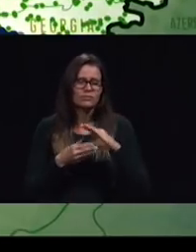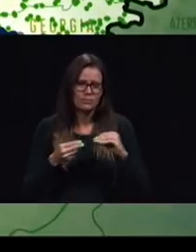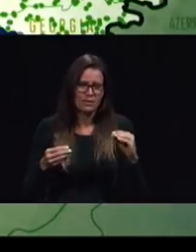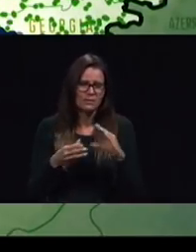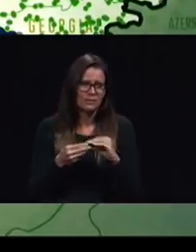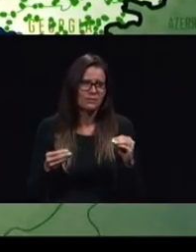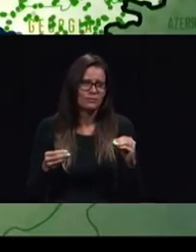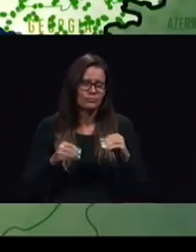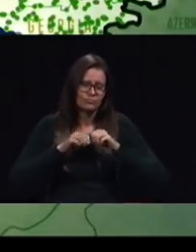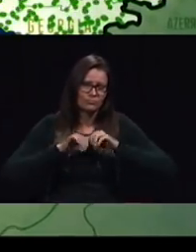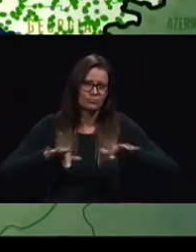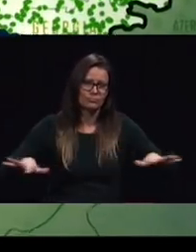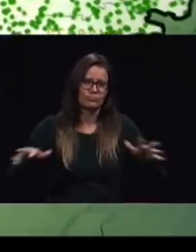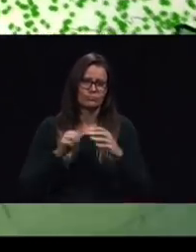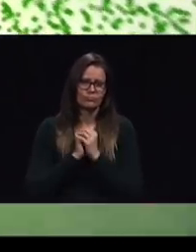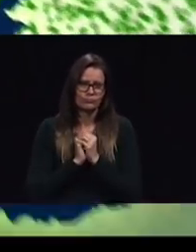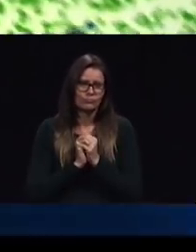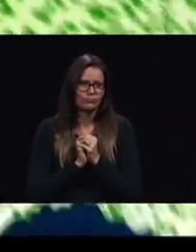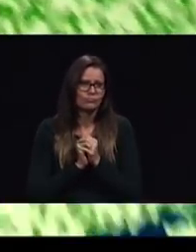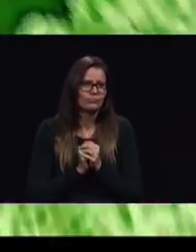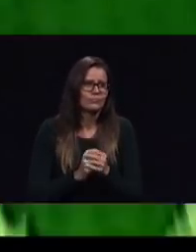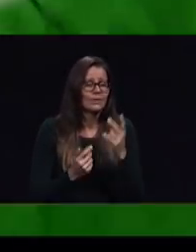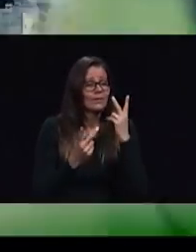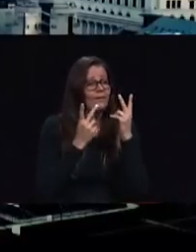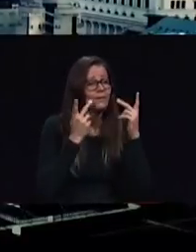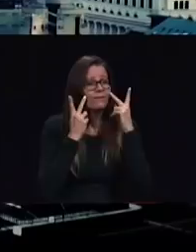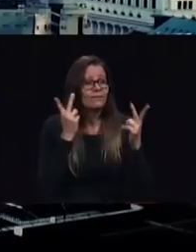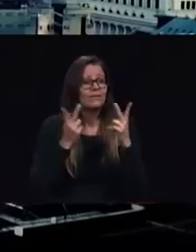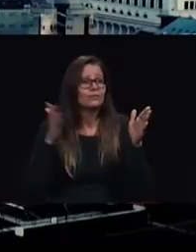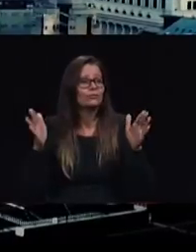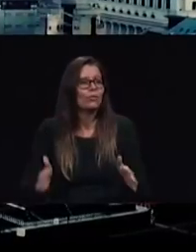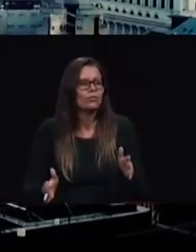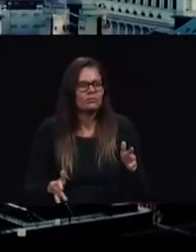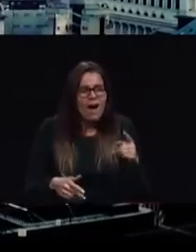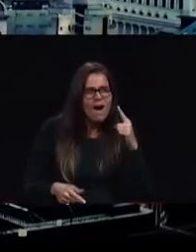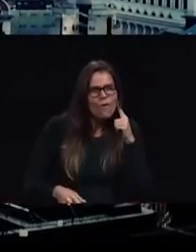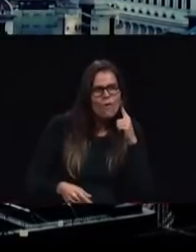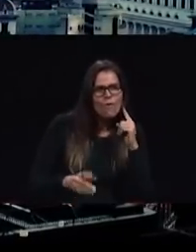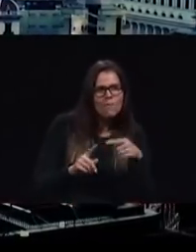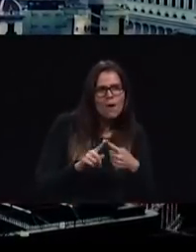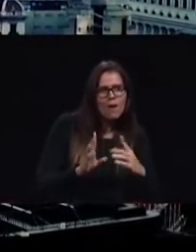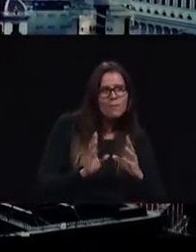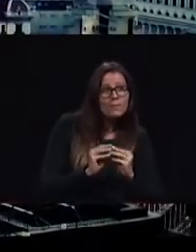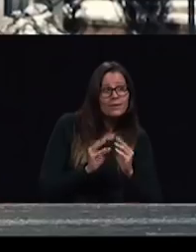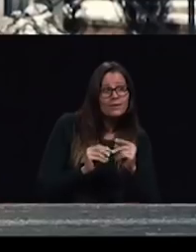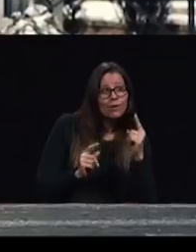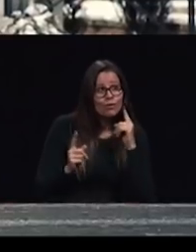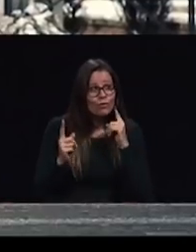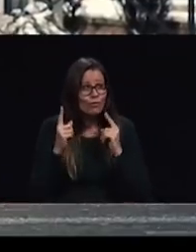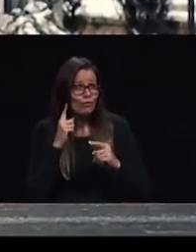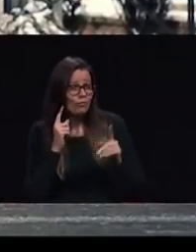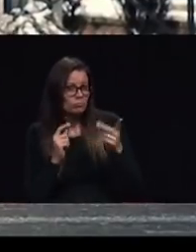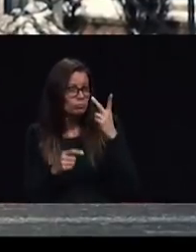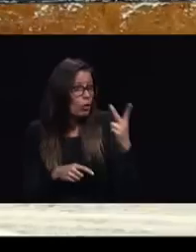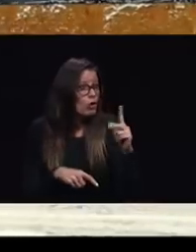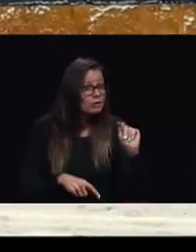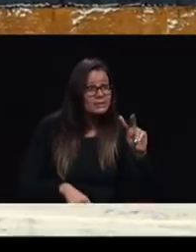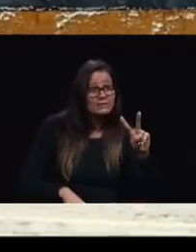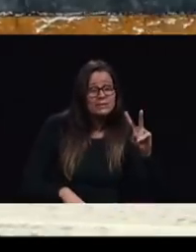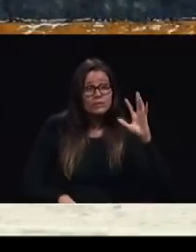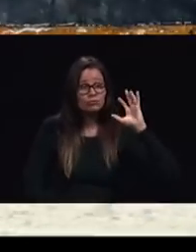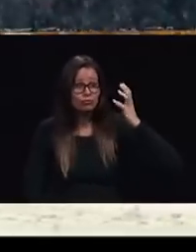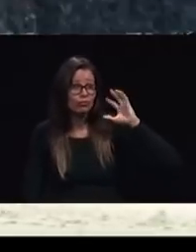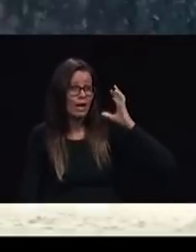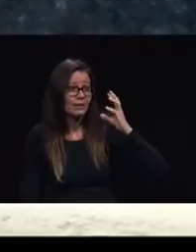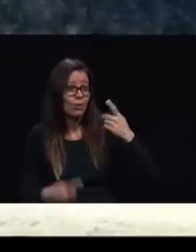visitors are hearing about the meetings in many different ways people see it on TV they hear it on the radio when they're driving in their cars when they're on the buses